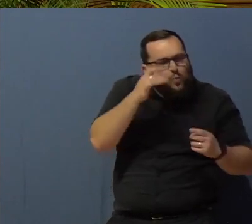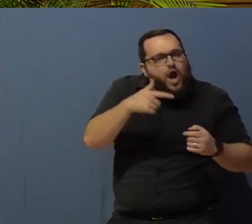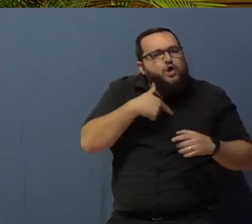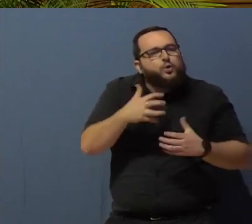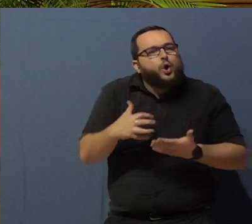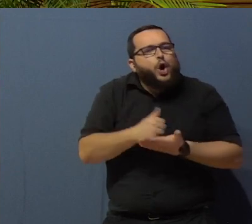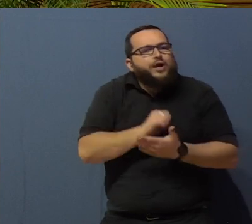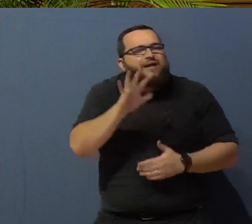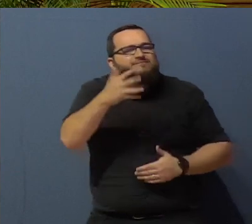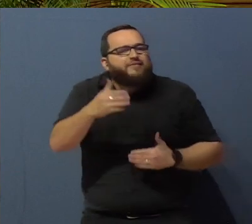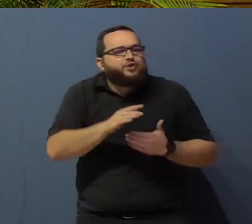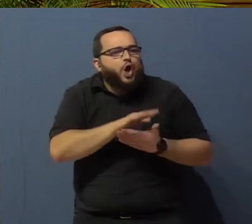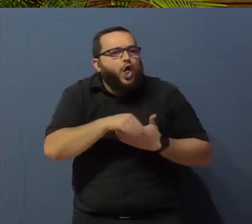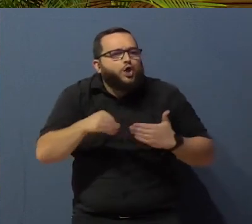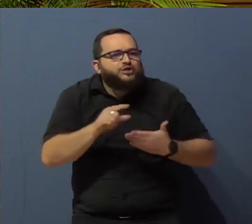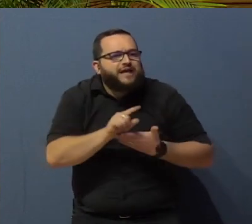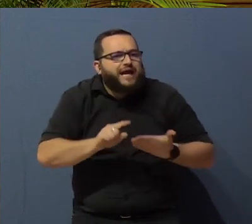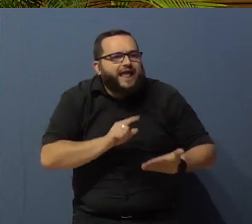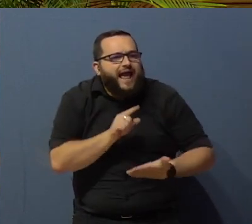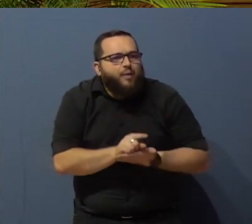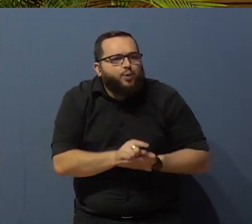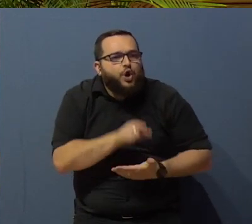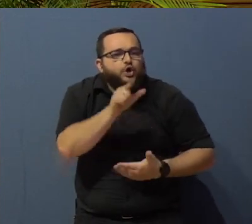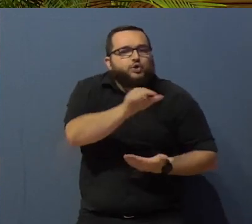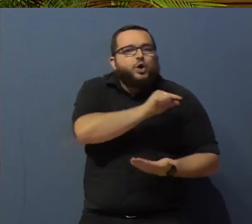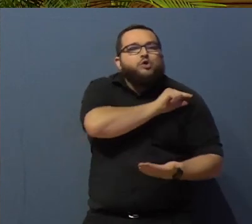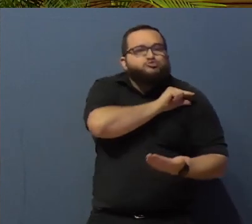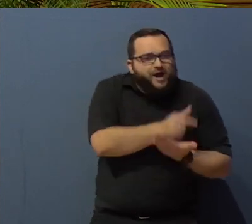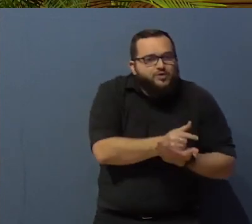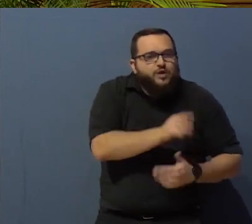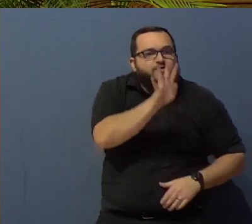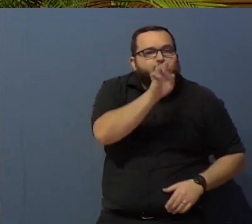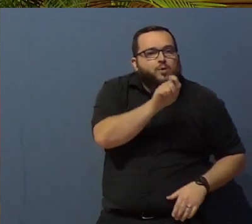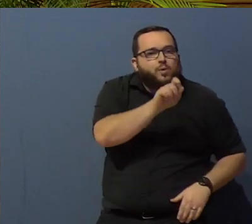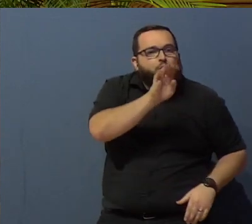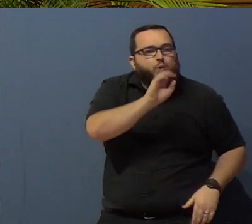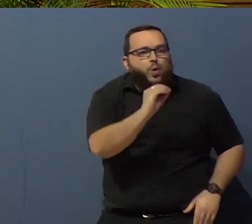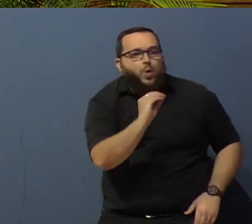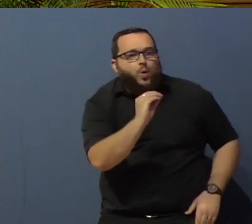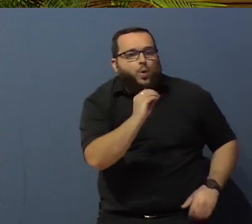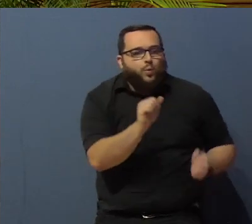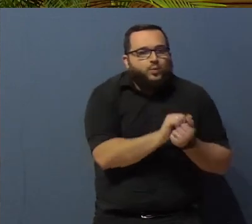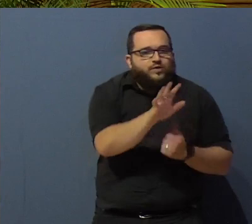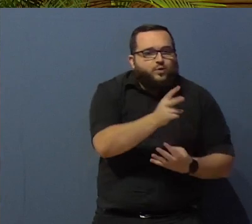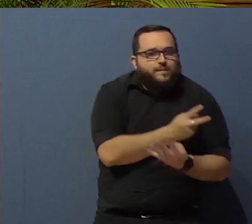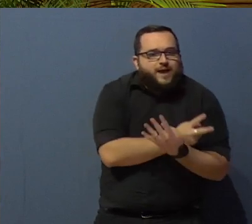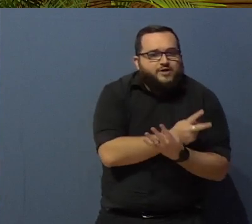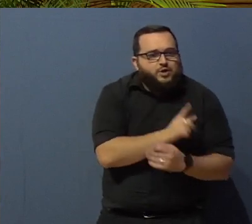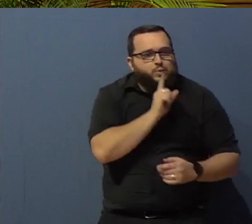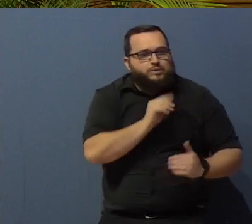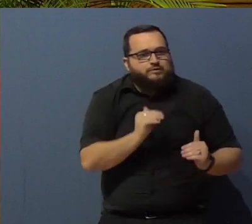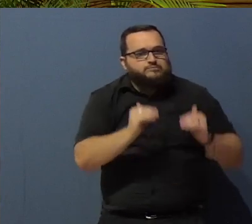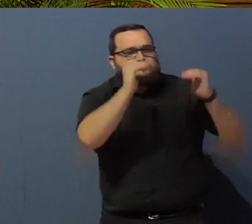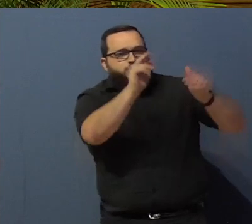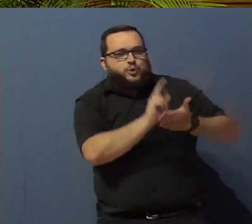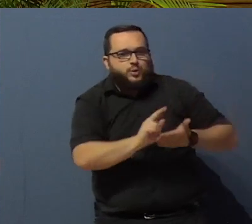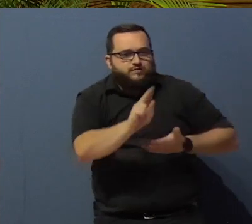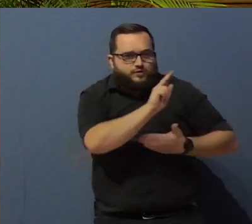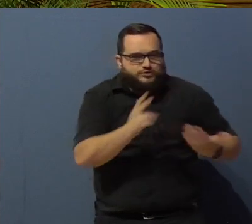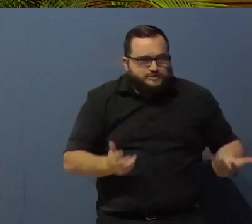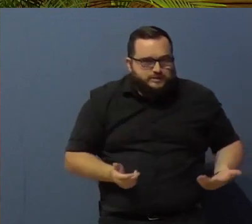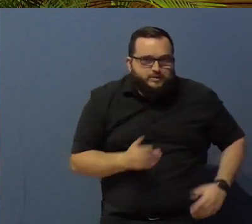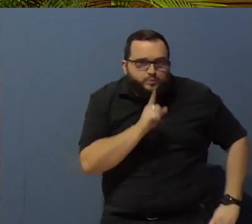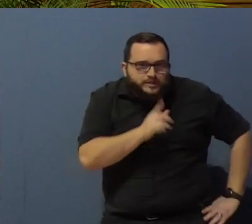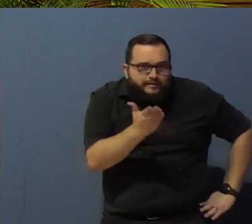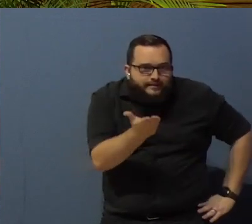scholarships. You graduated at 4.0 from Oral Roberts University, a prestigious university. And it's interesting. God